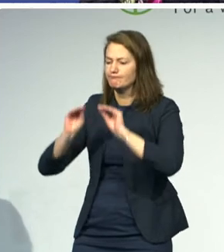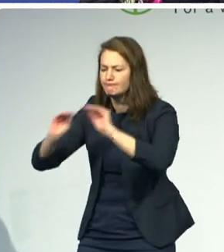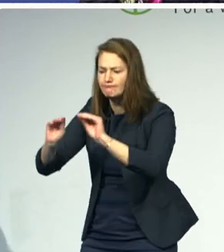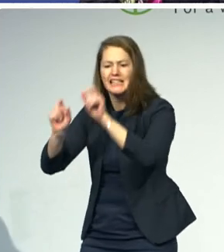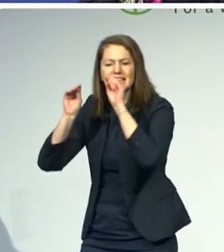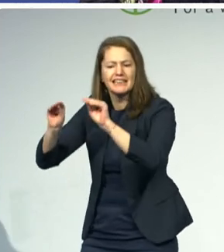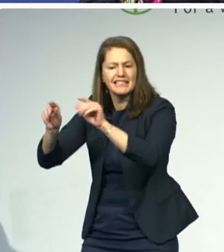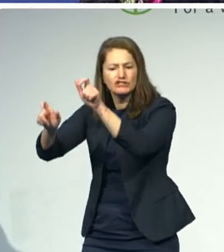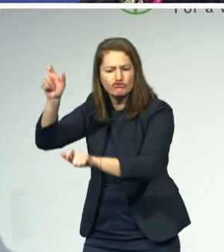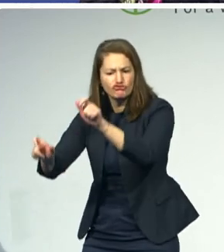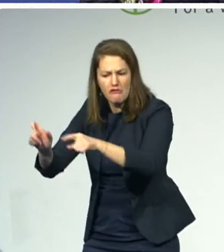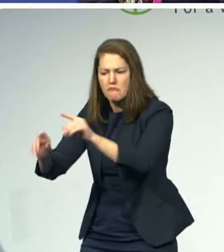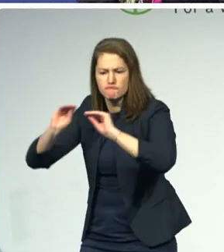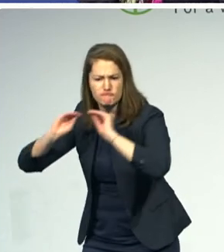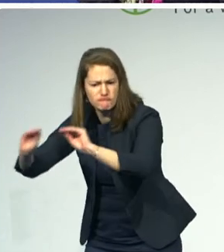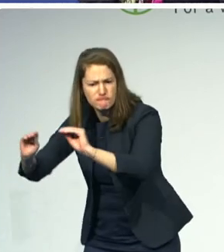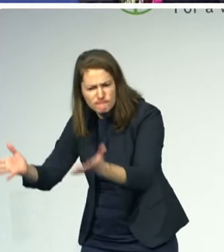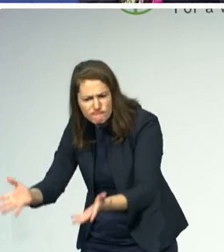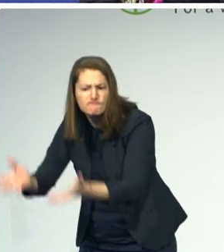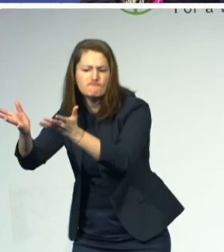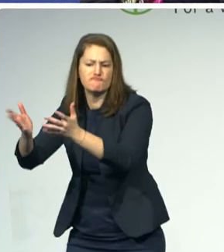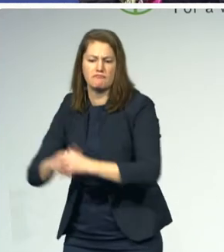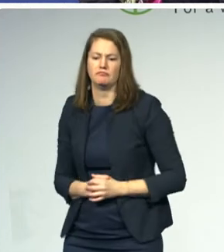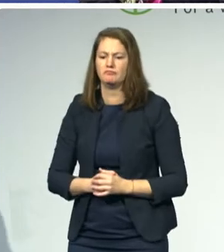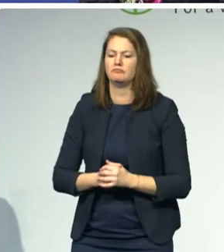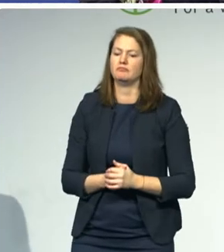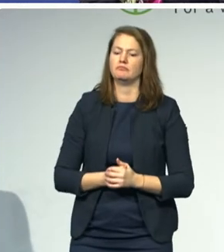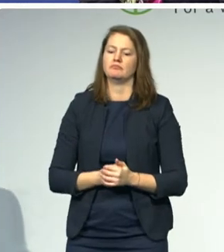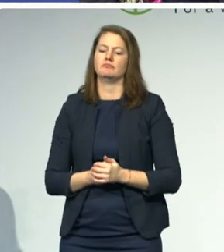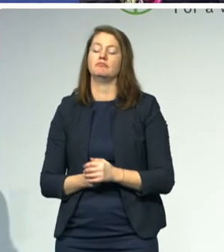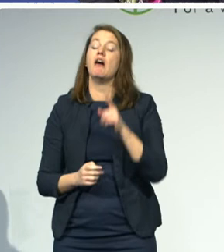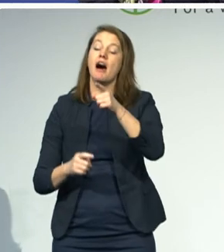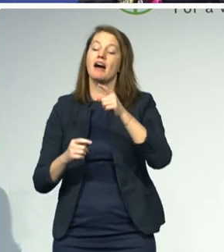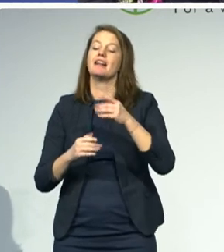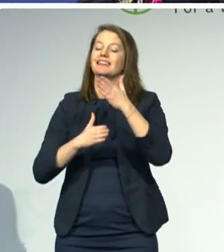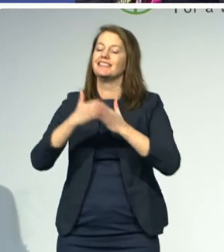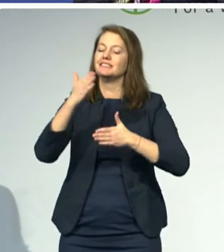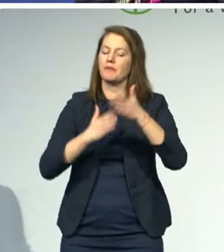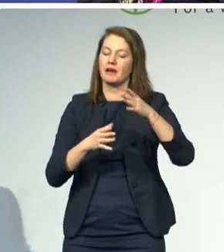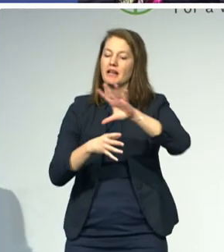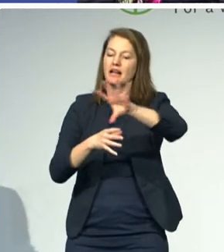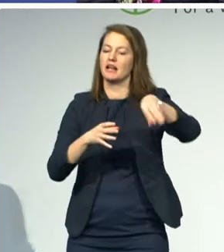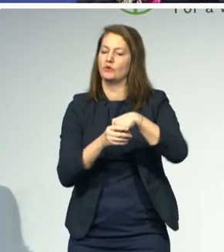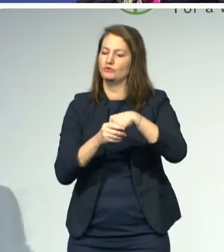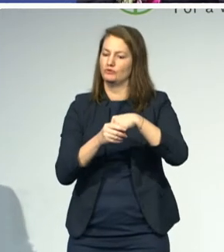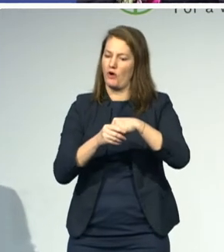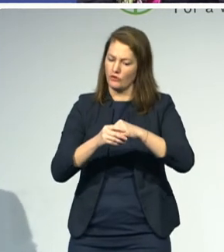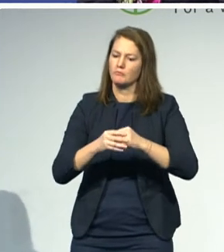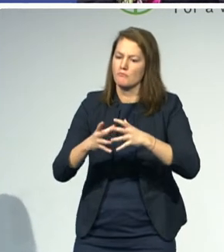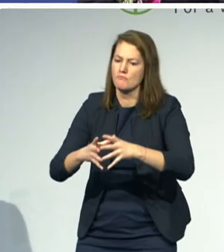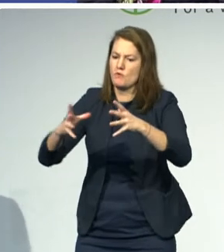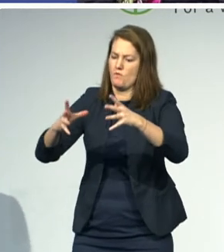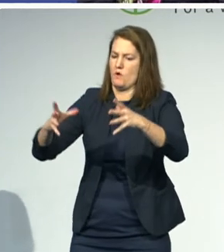at strengthening disability inclusion in ongoing World Bank operations. We were asked by the government